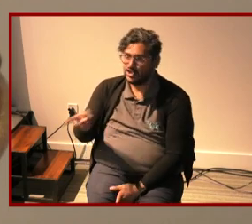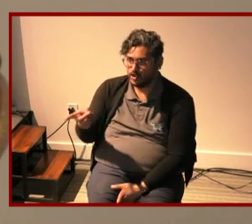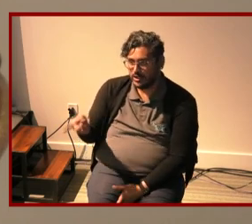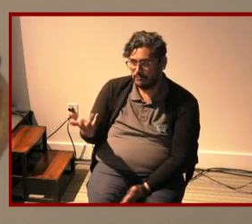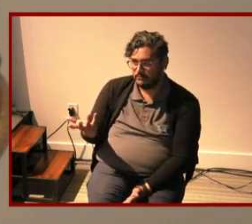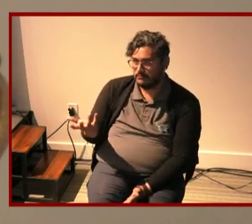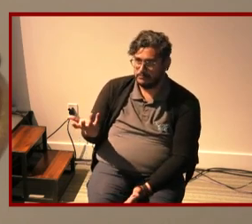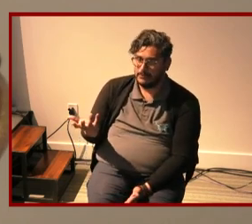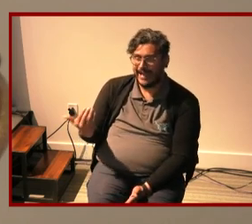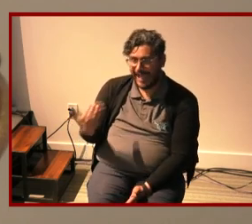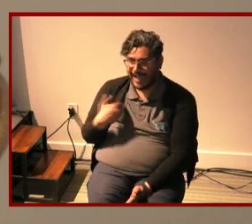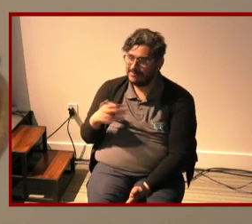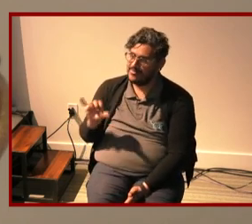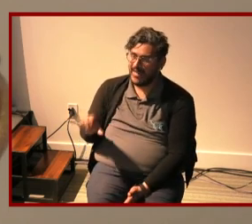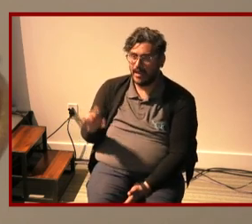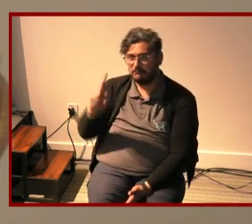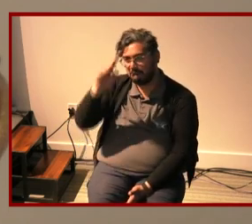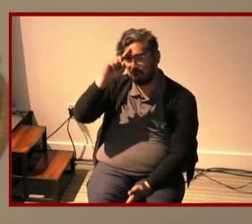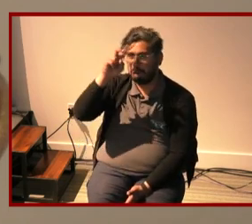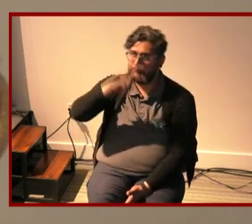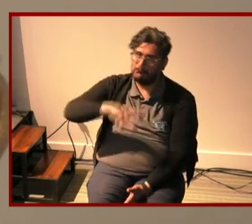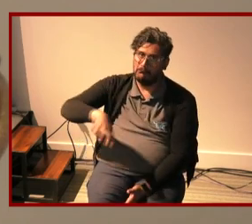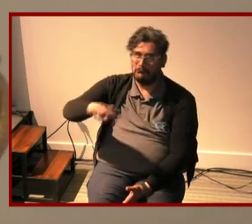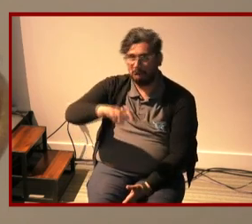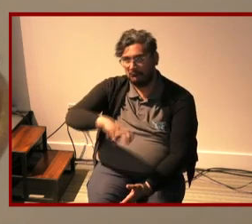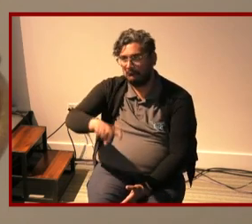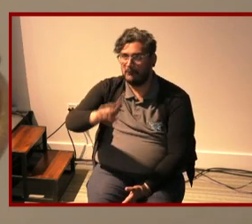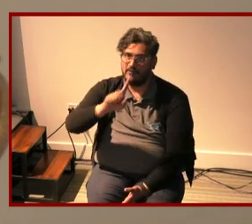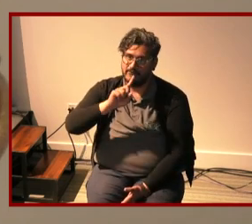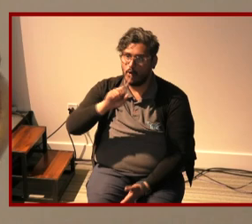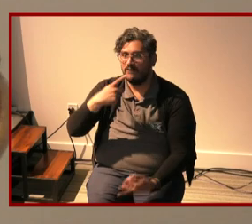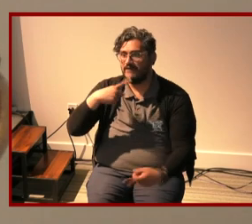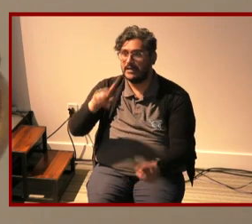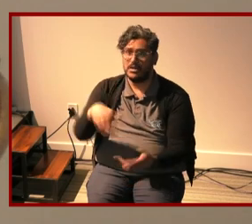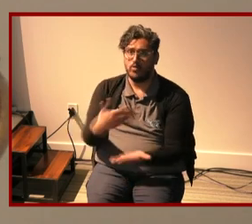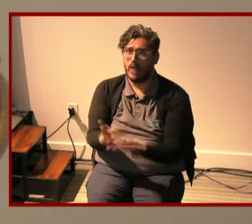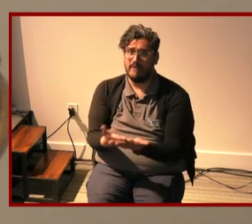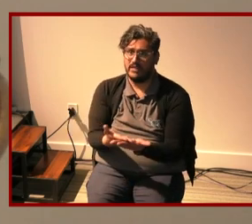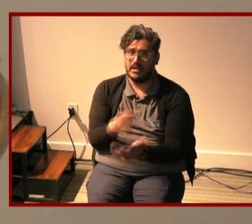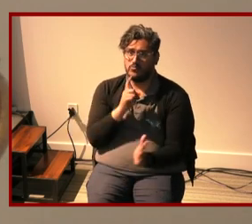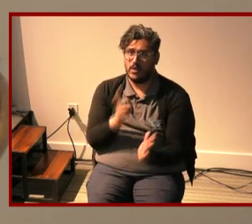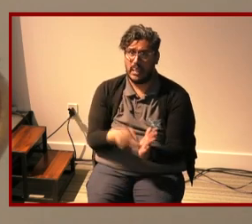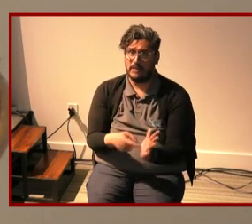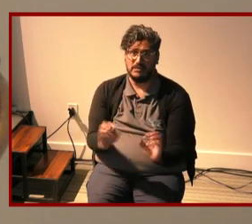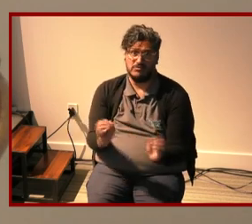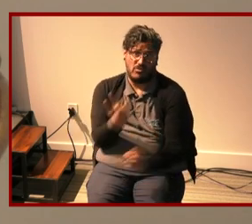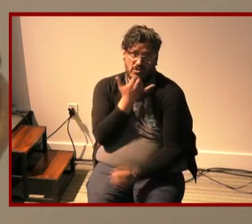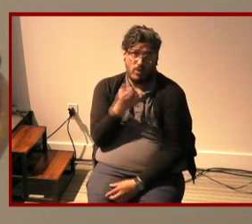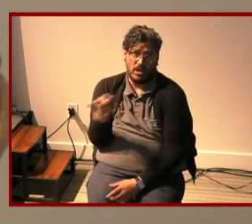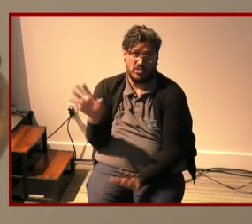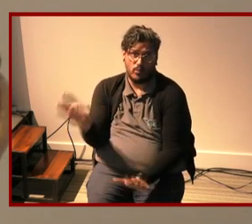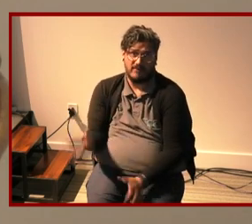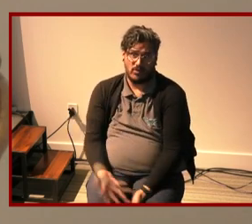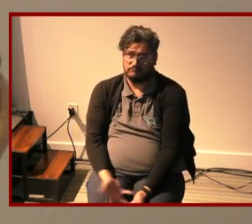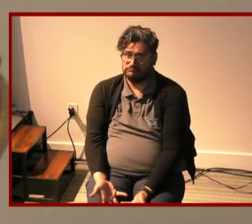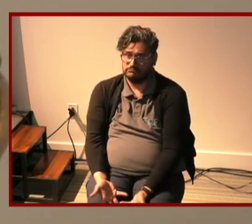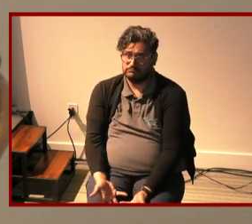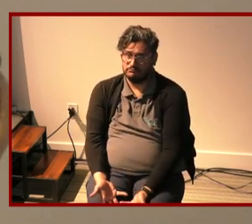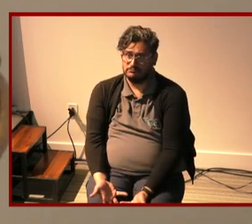that you know that journey to coming to a place where there's nothing wrong he's he's wonderful um